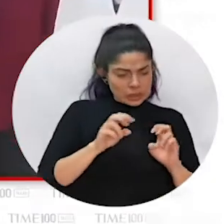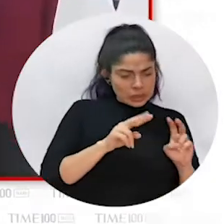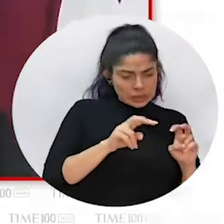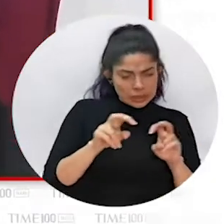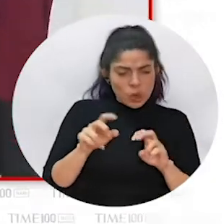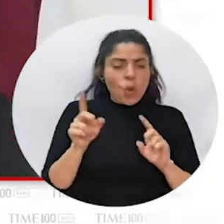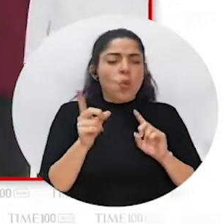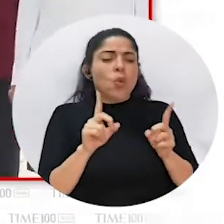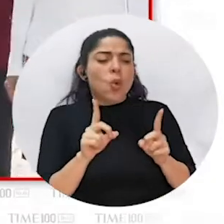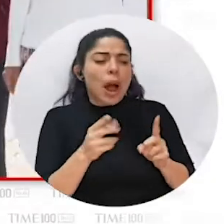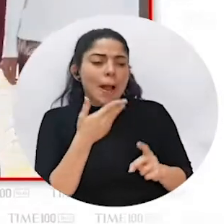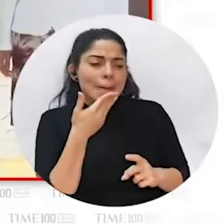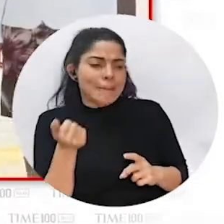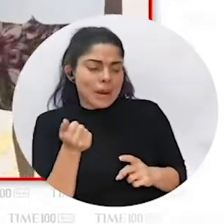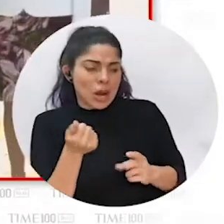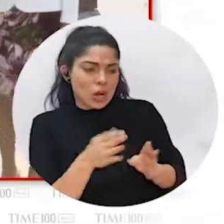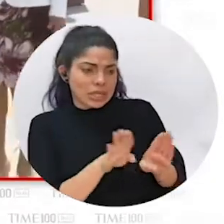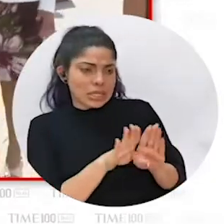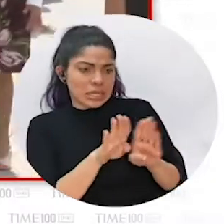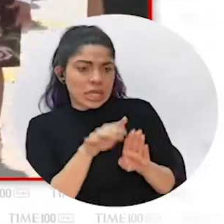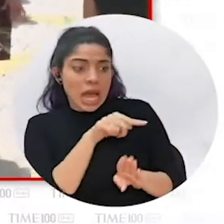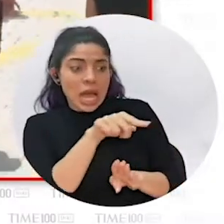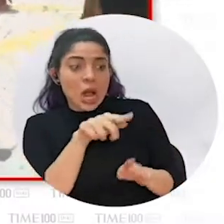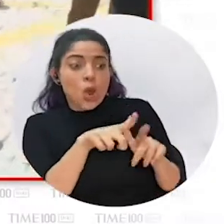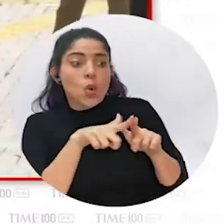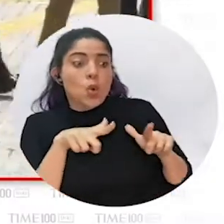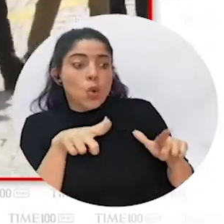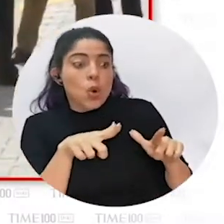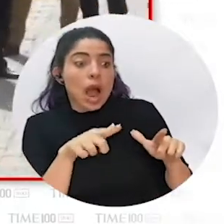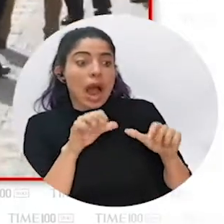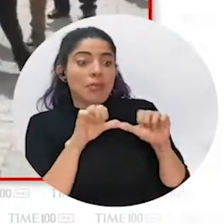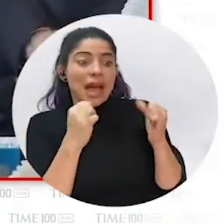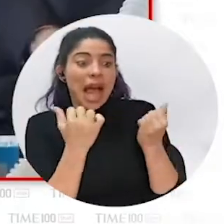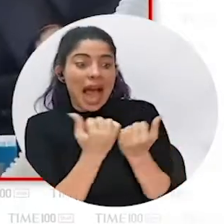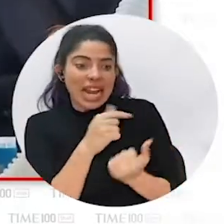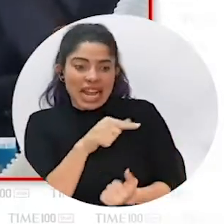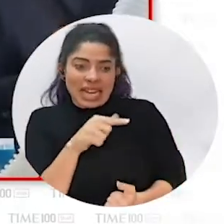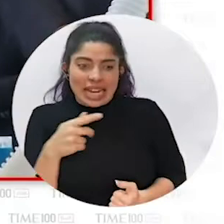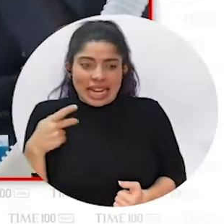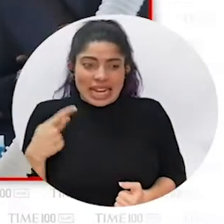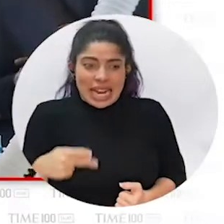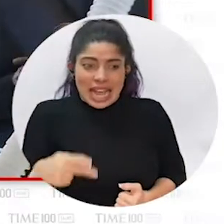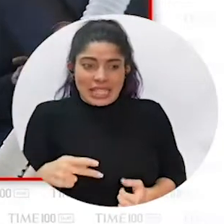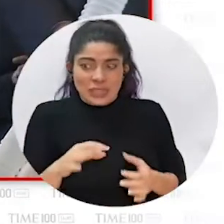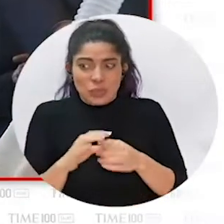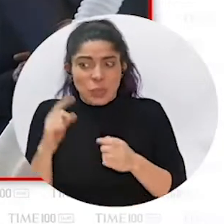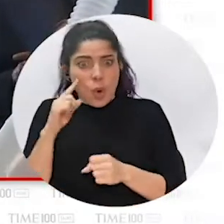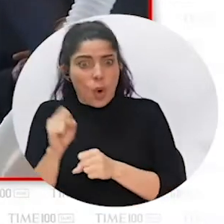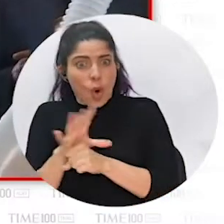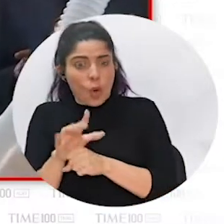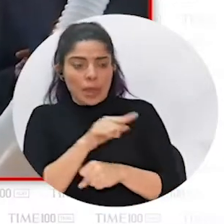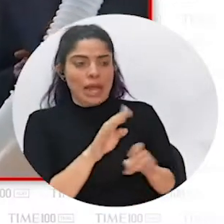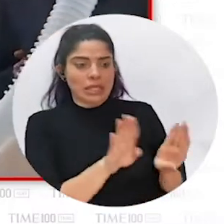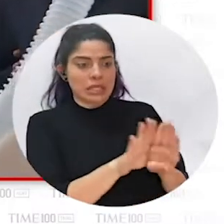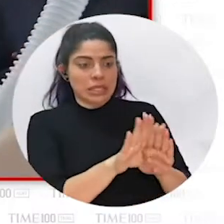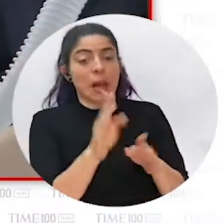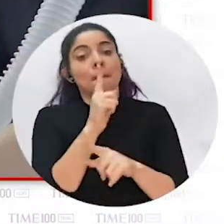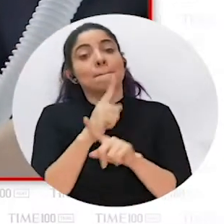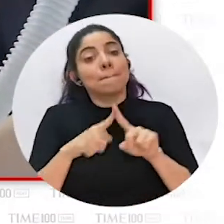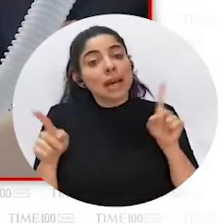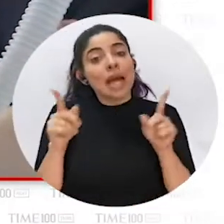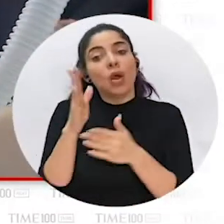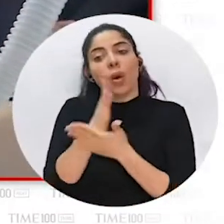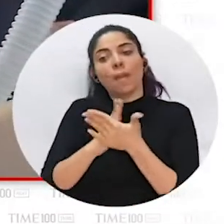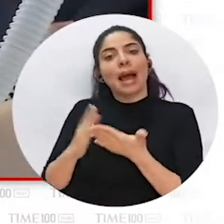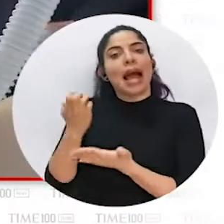closed strategic activities related to certain areas that were risky areas related to COVID, but